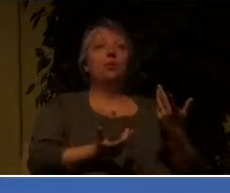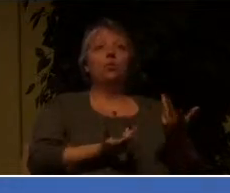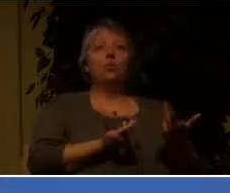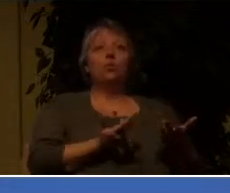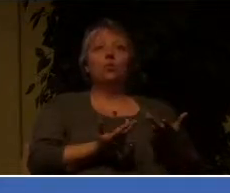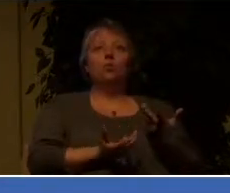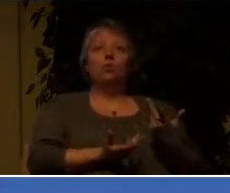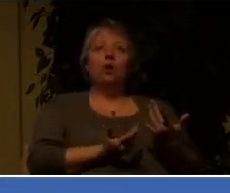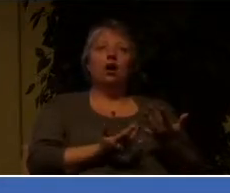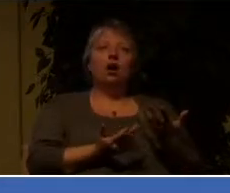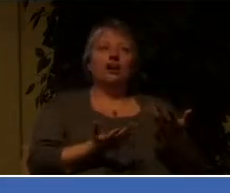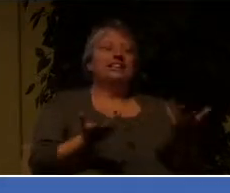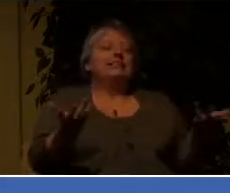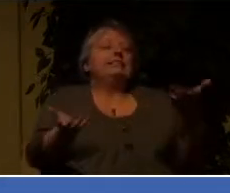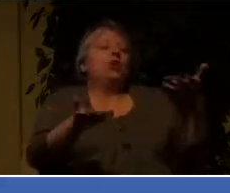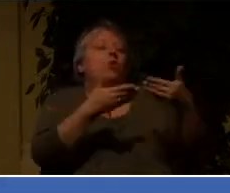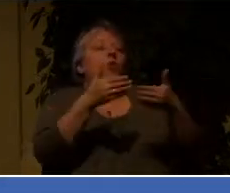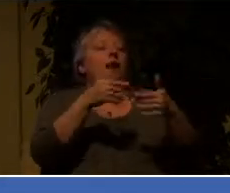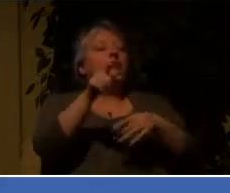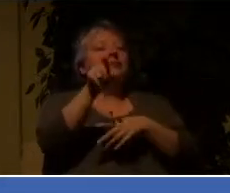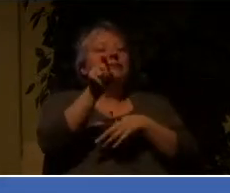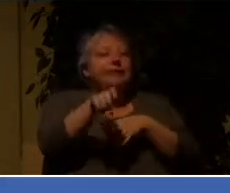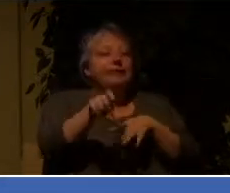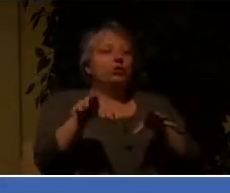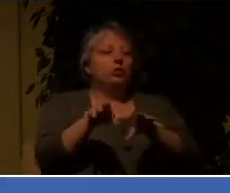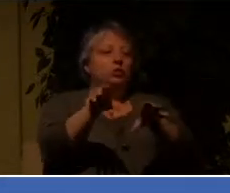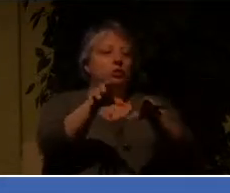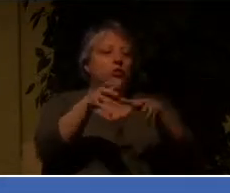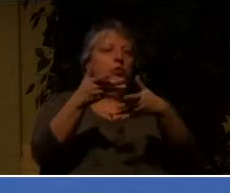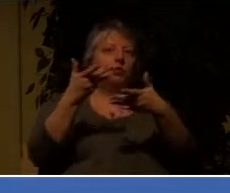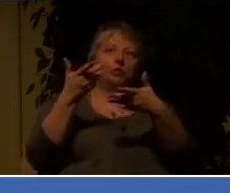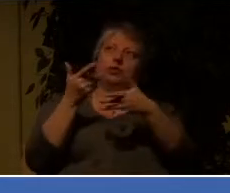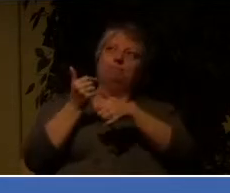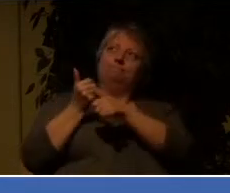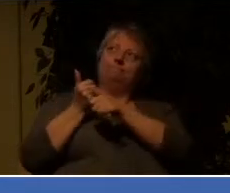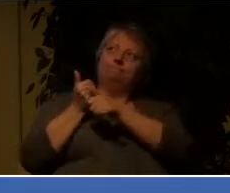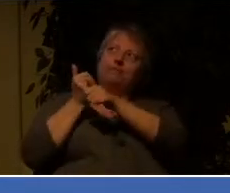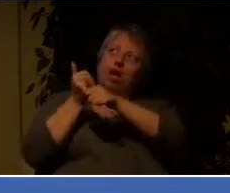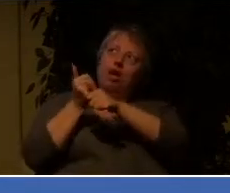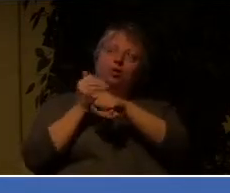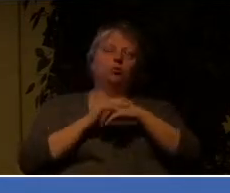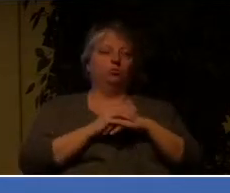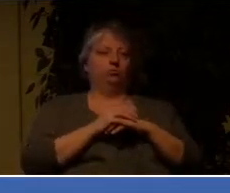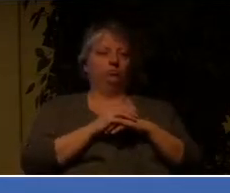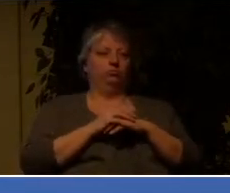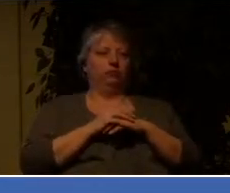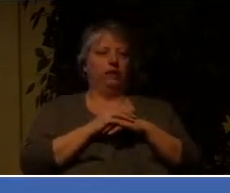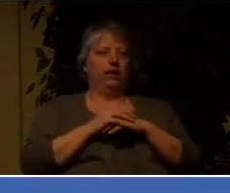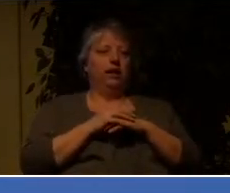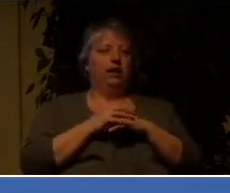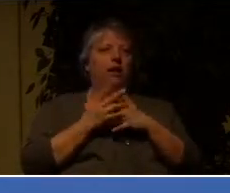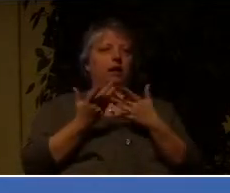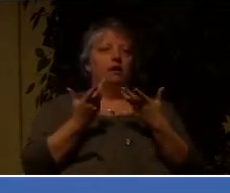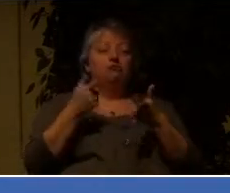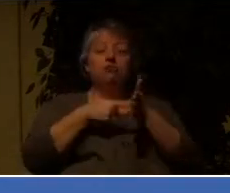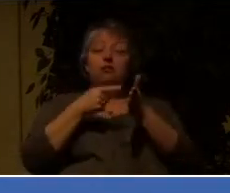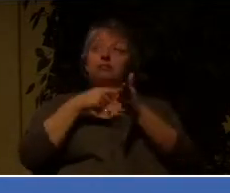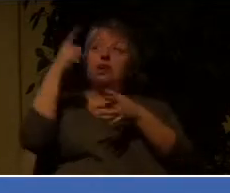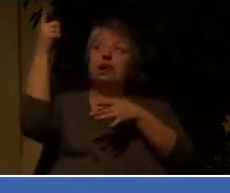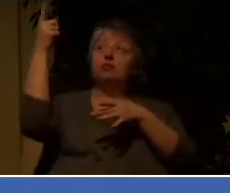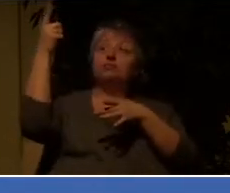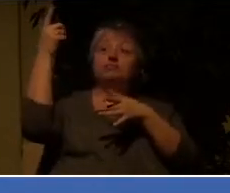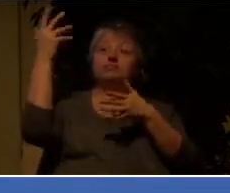you know, whatever it is that we need to do in order to stay afloat. Sometimes he will use other people